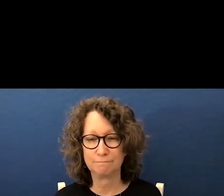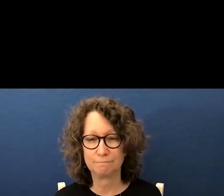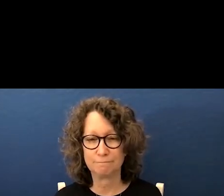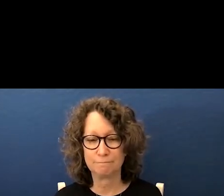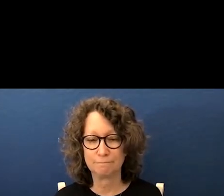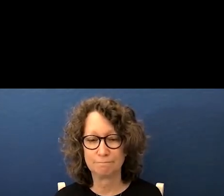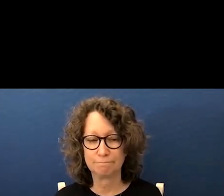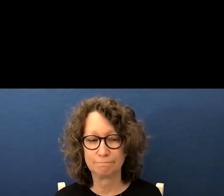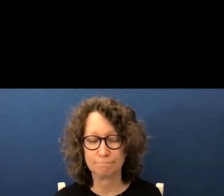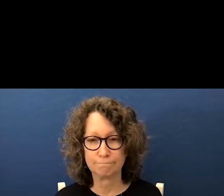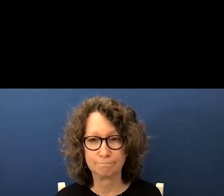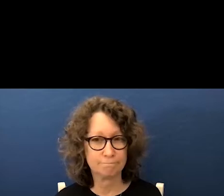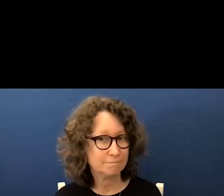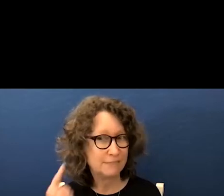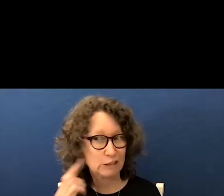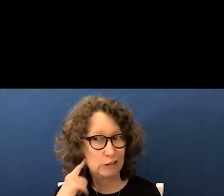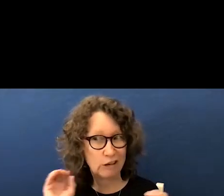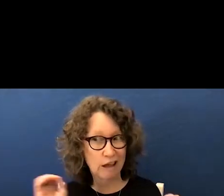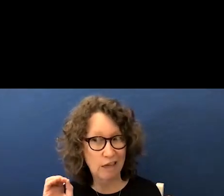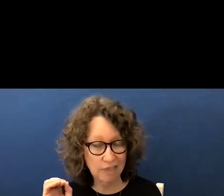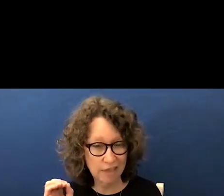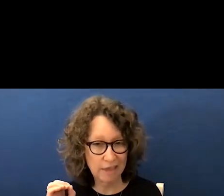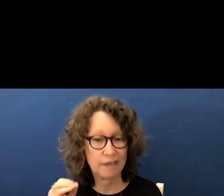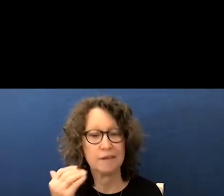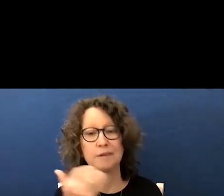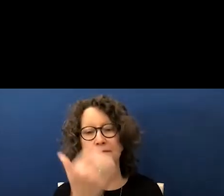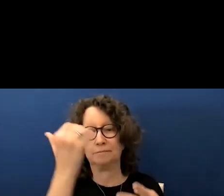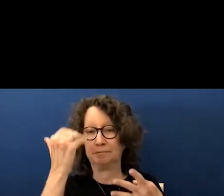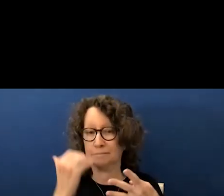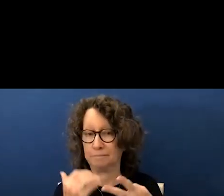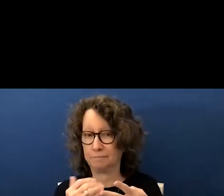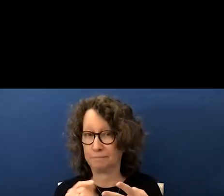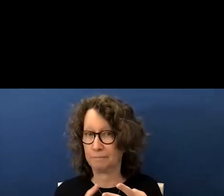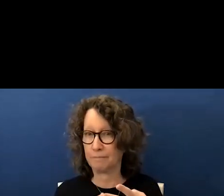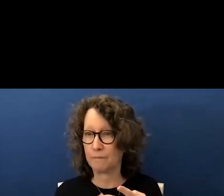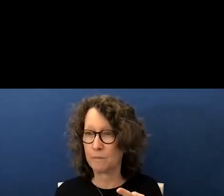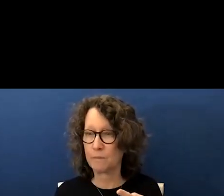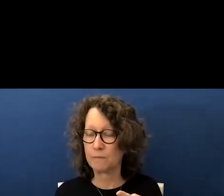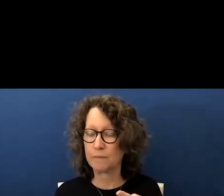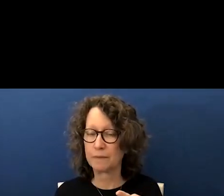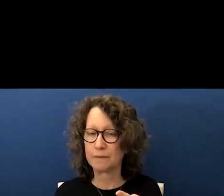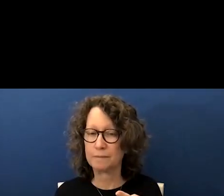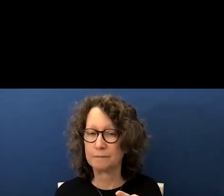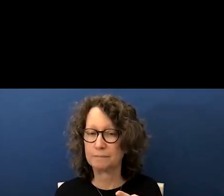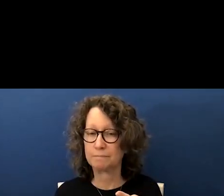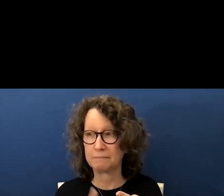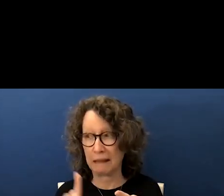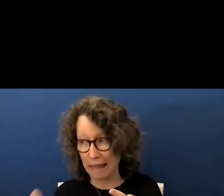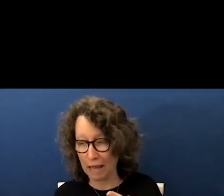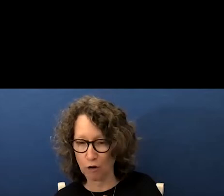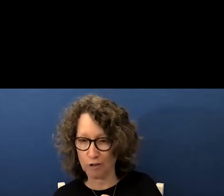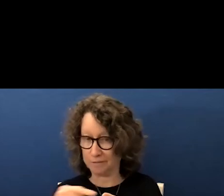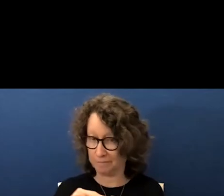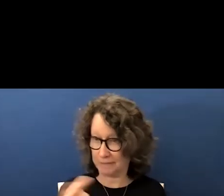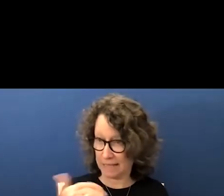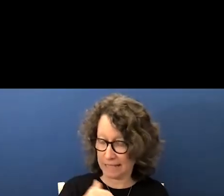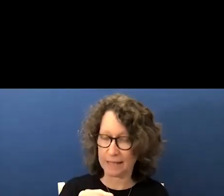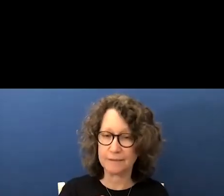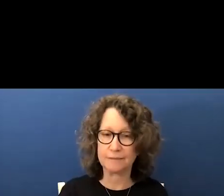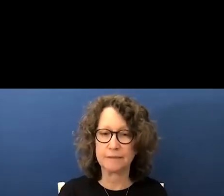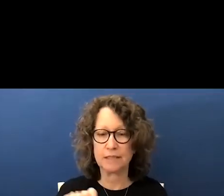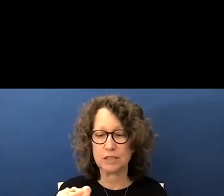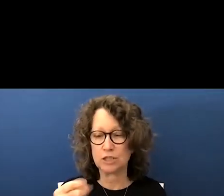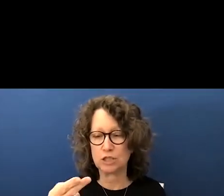um i'm not getting a response i will go to the next um speaker and come back next speaker